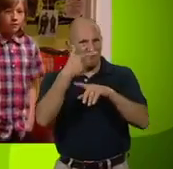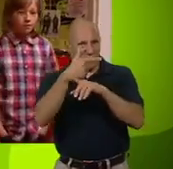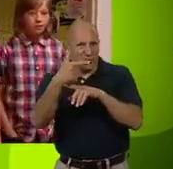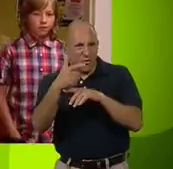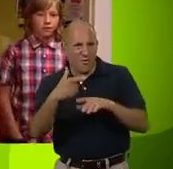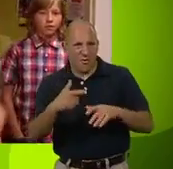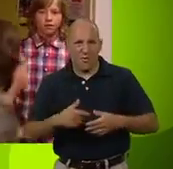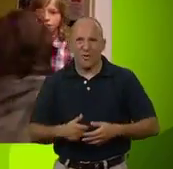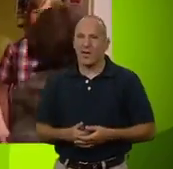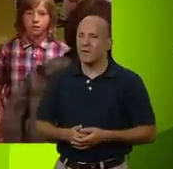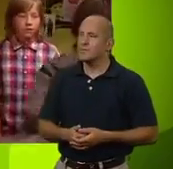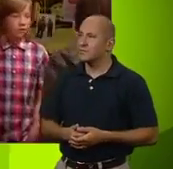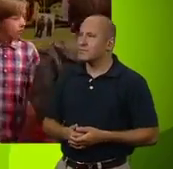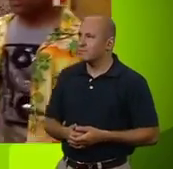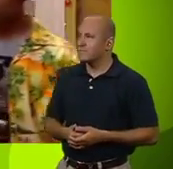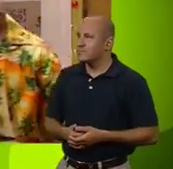video.